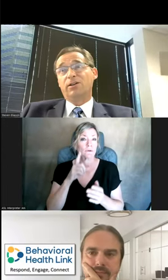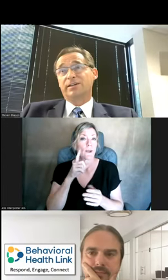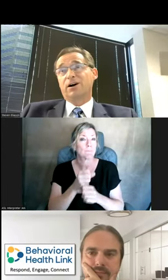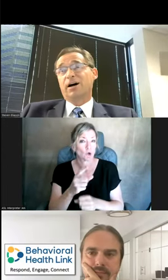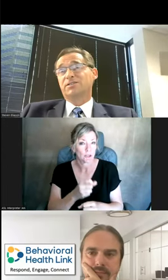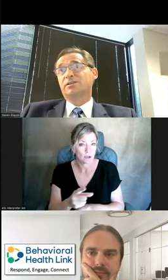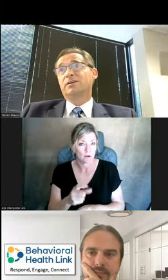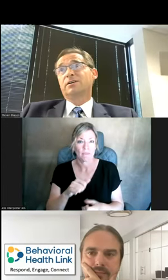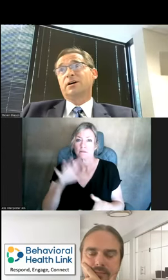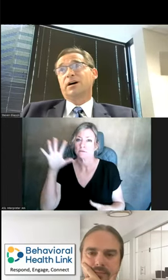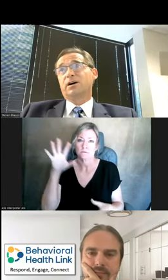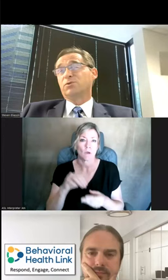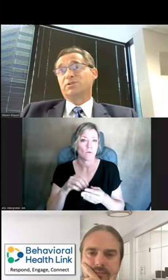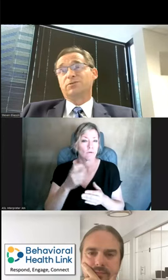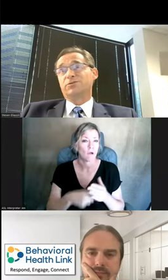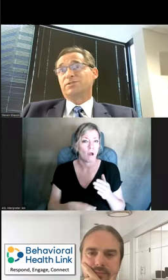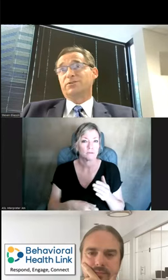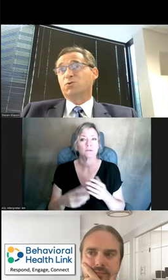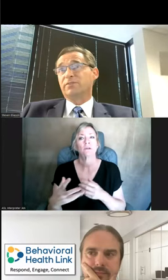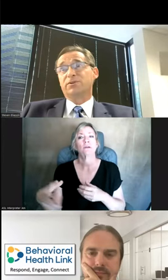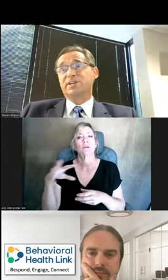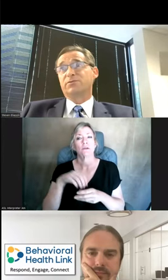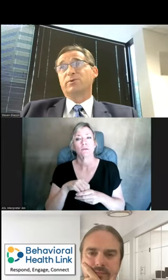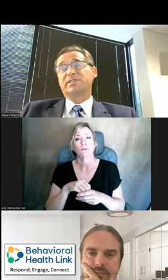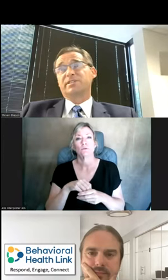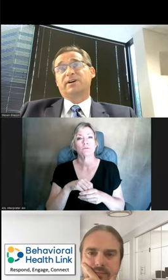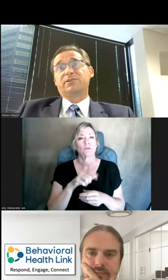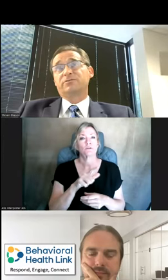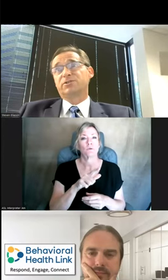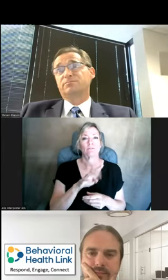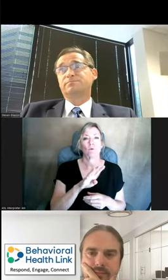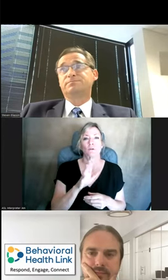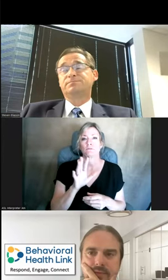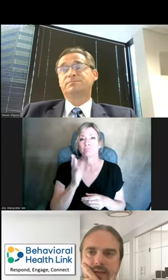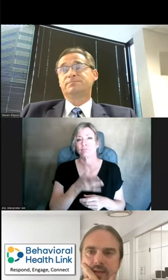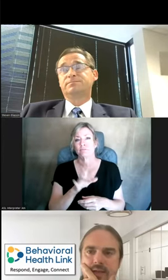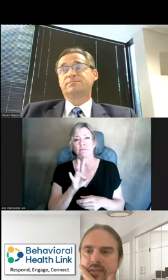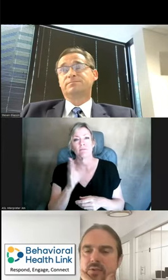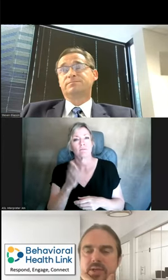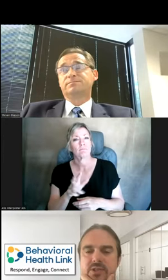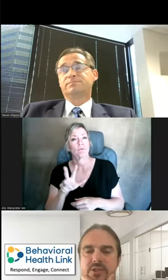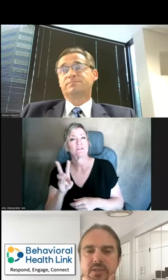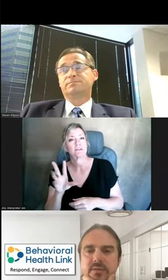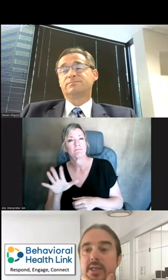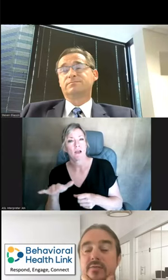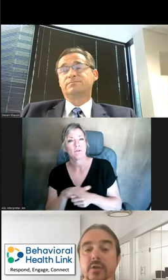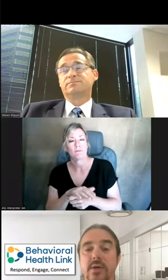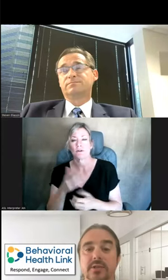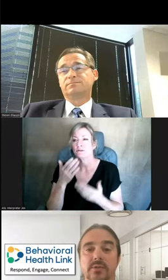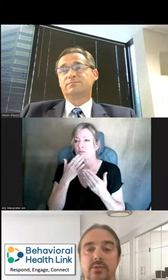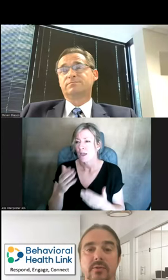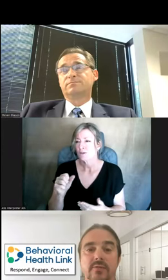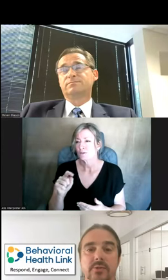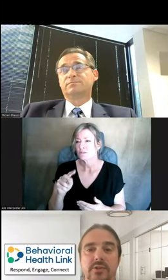That's the all-in cost, which includes, you know, the 24-7, 365 coverage. Thanks so much, Steve, and thanks for the